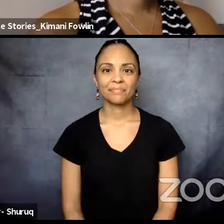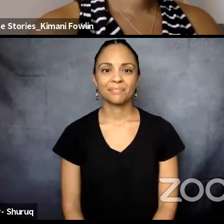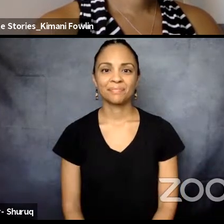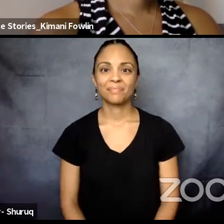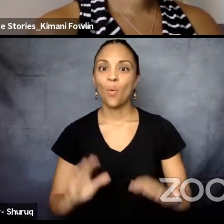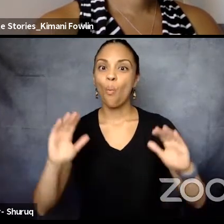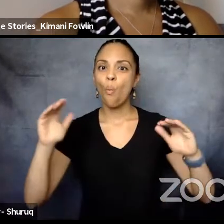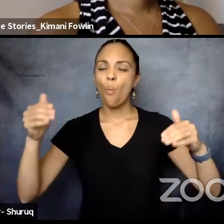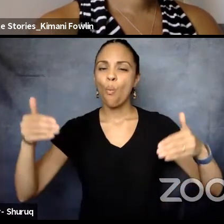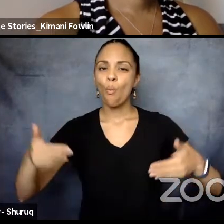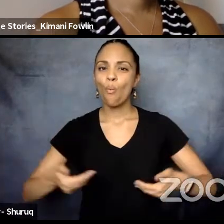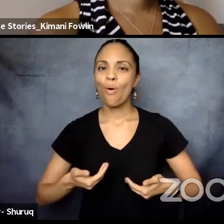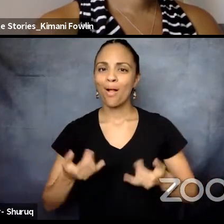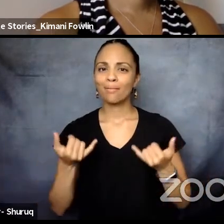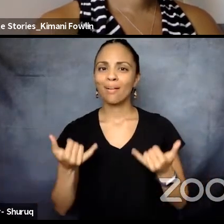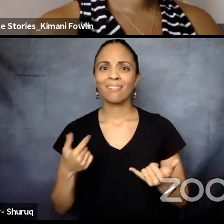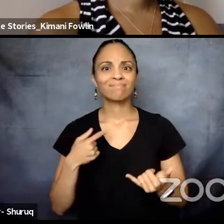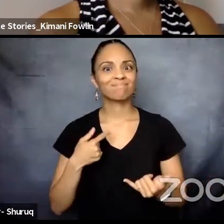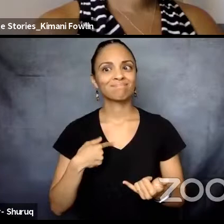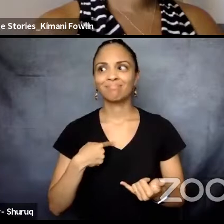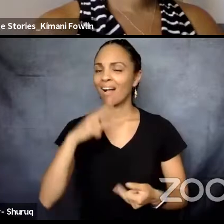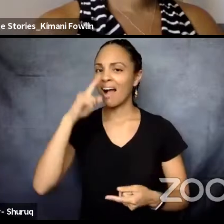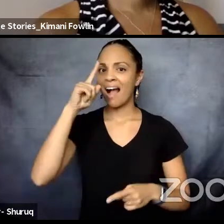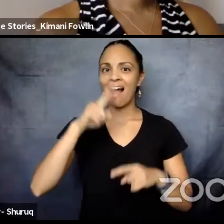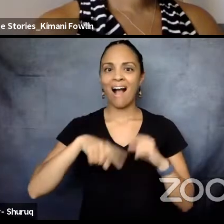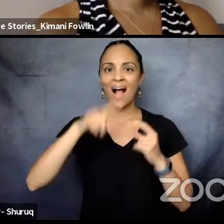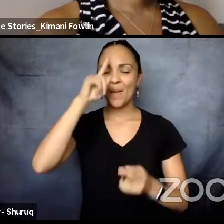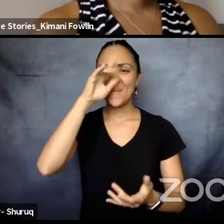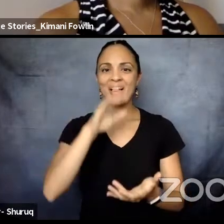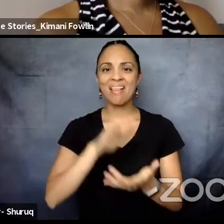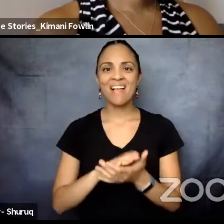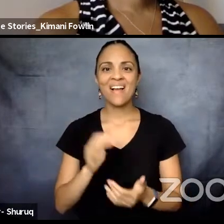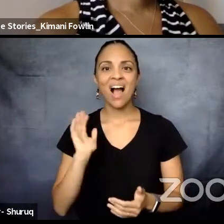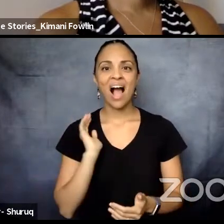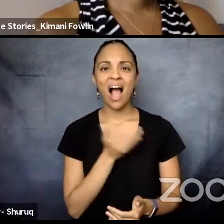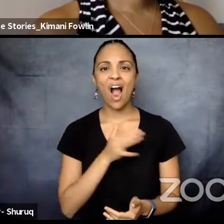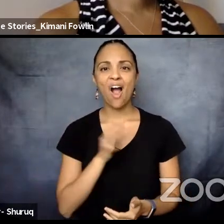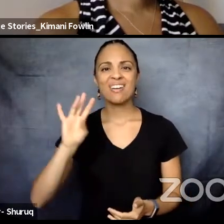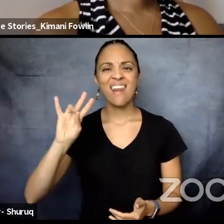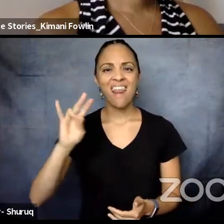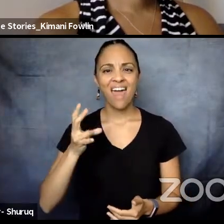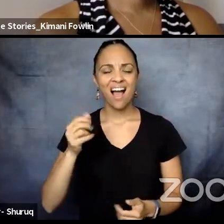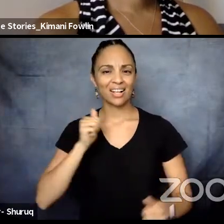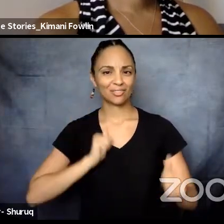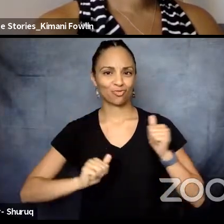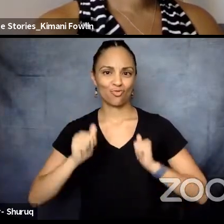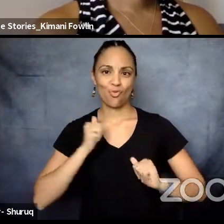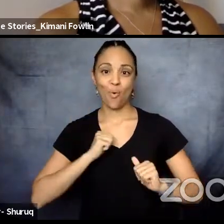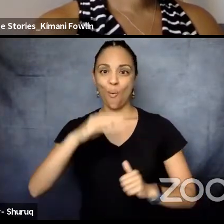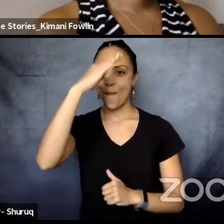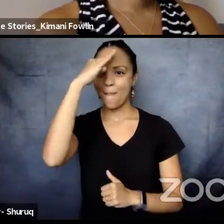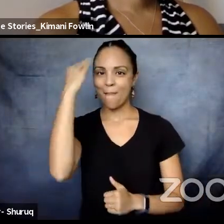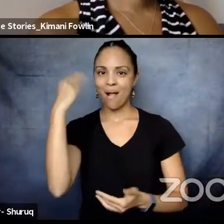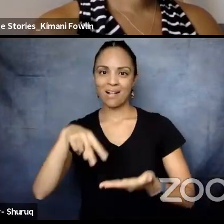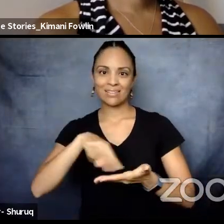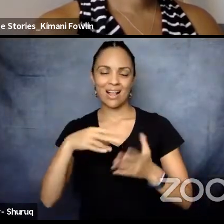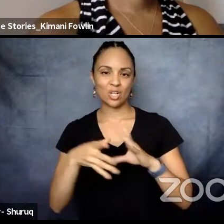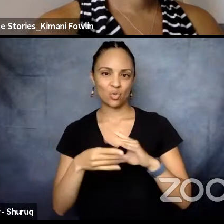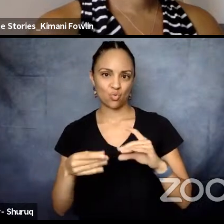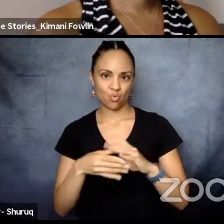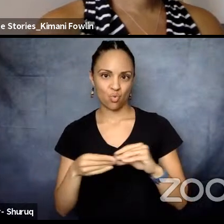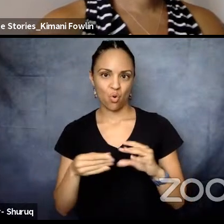episode of Black Dance Stories. Here's a note about why we are here.